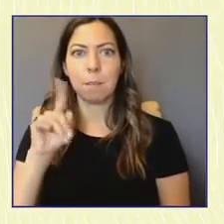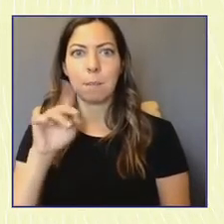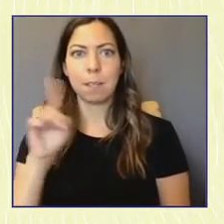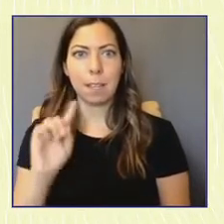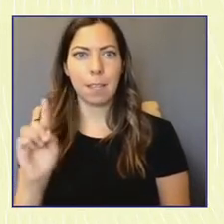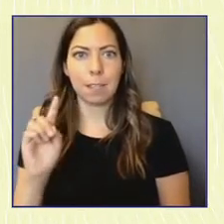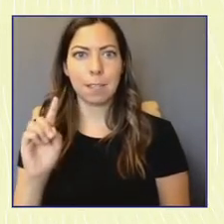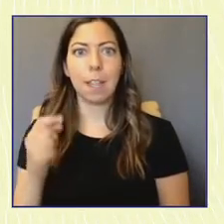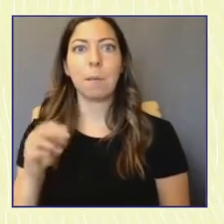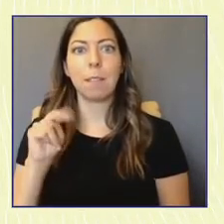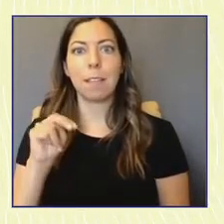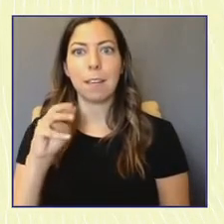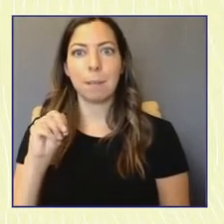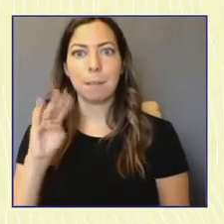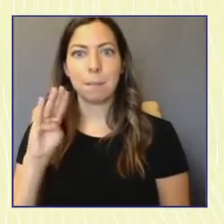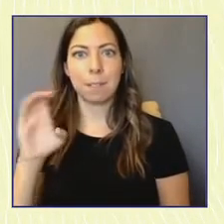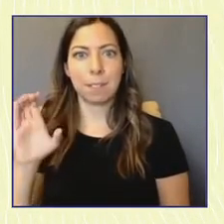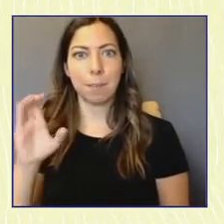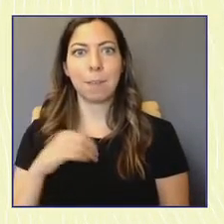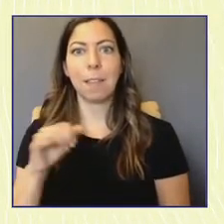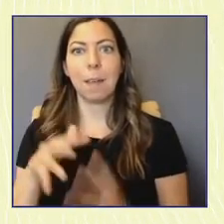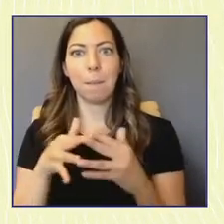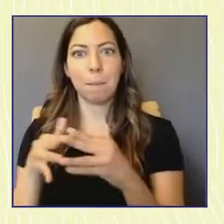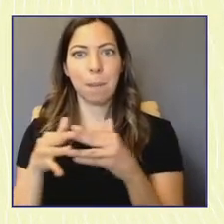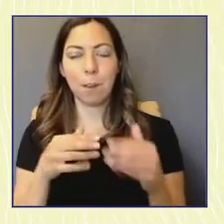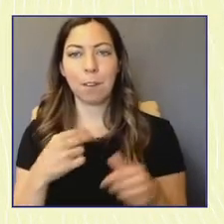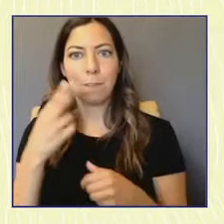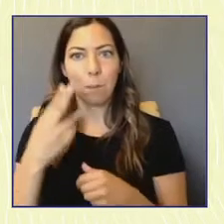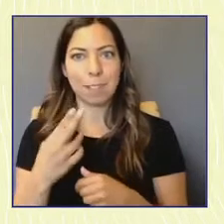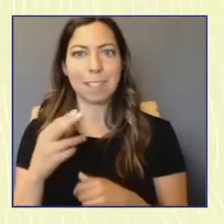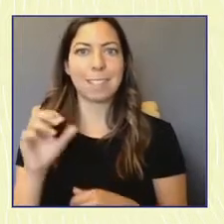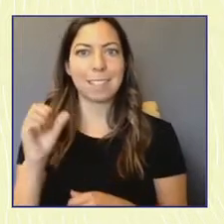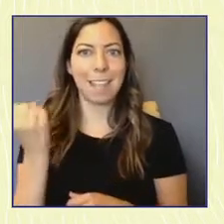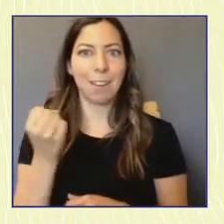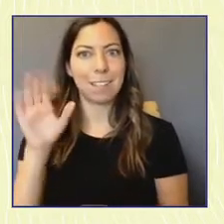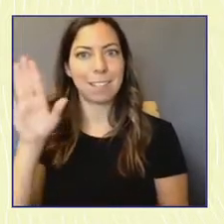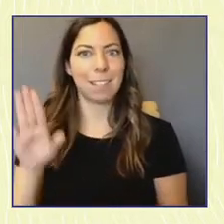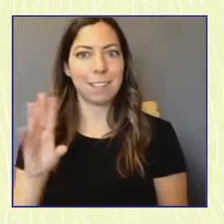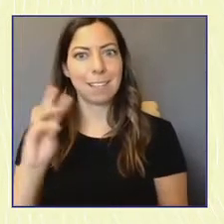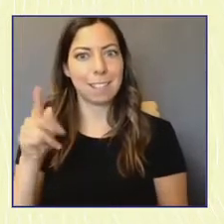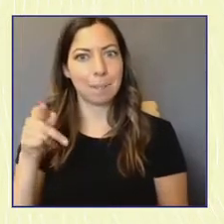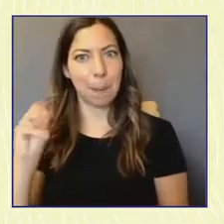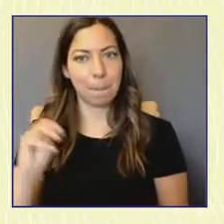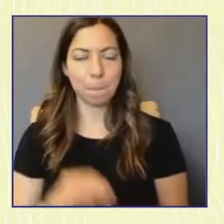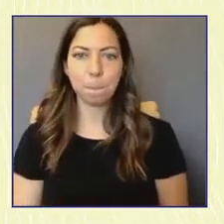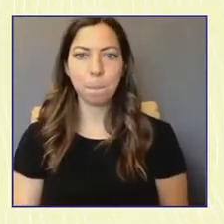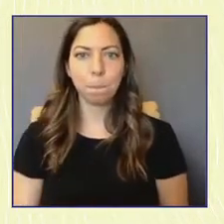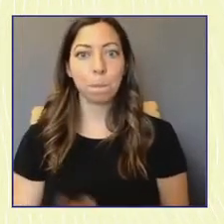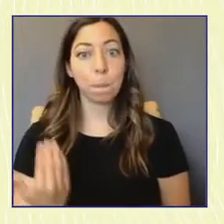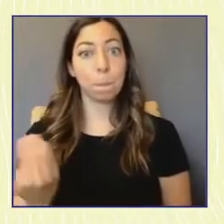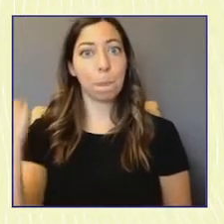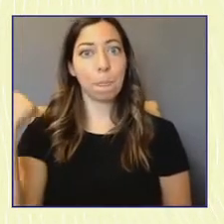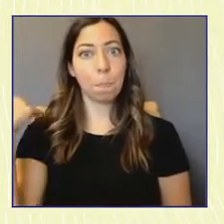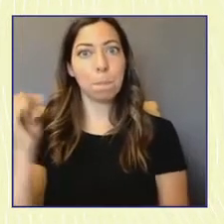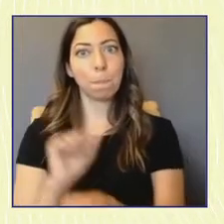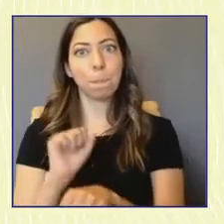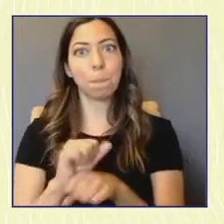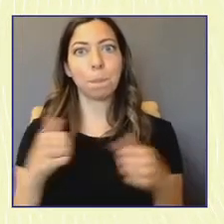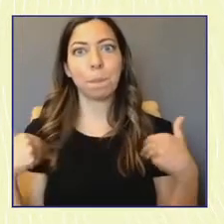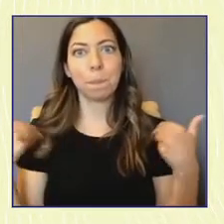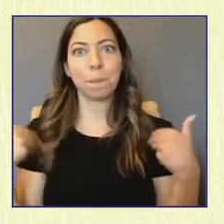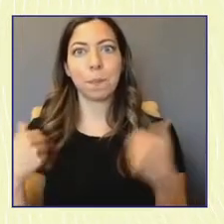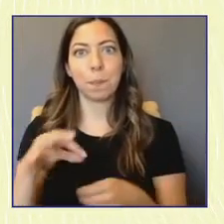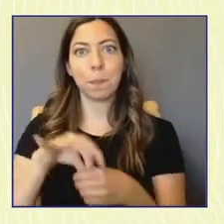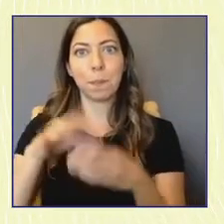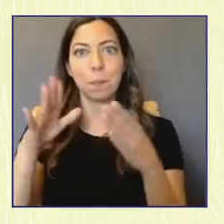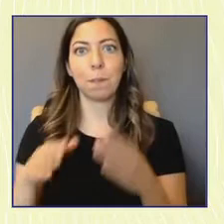called American Voices, 6 to 8 p.m., Saturdays and Sundays. And in a previous life, I worked in youth voter engagement. So I am